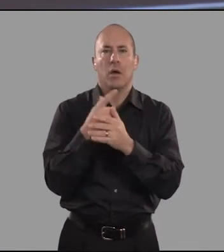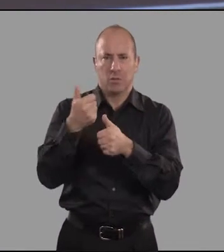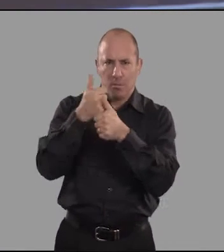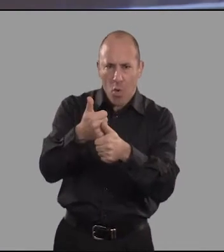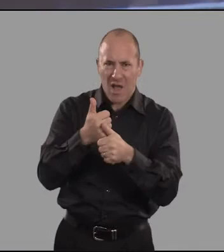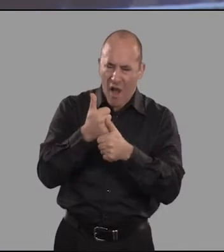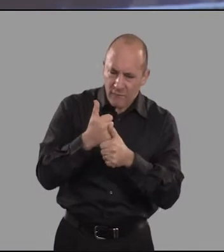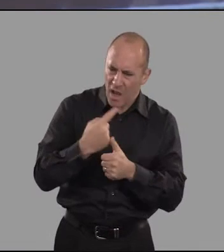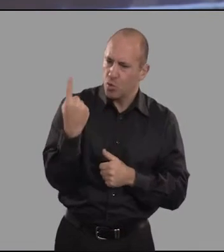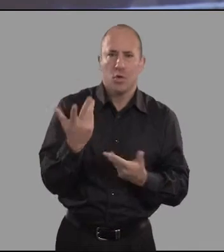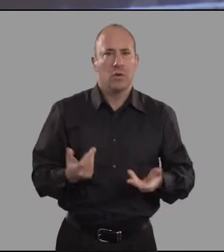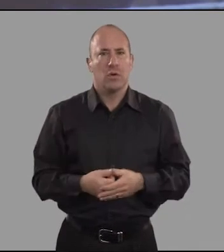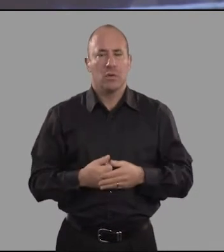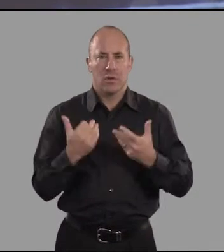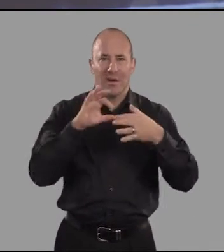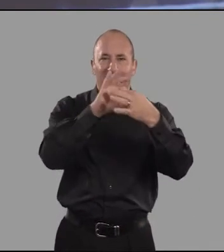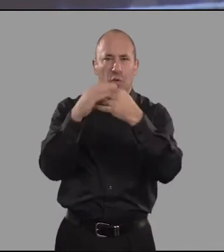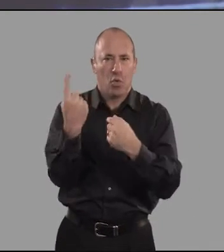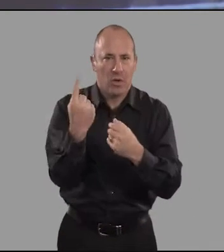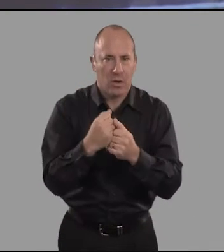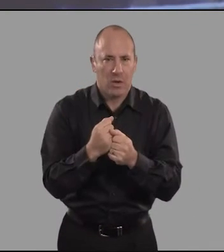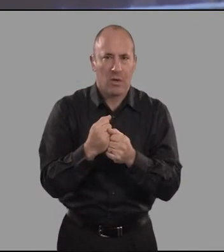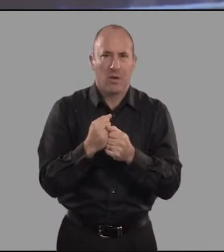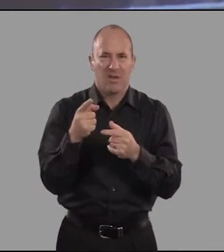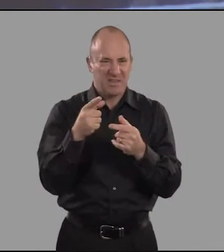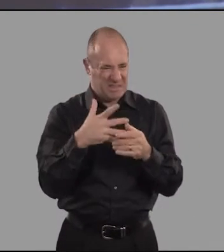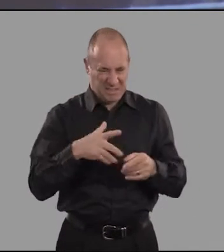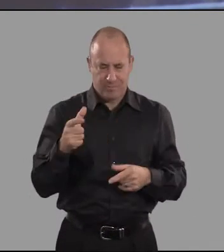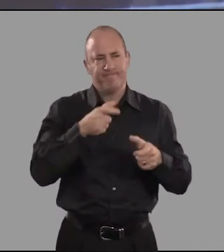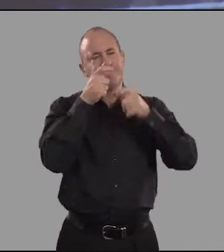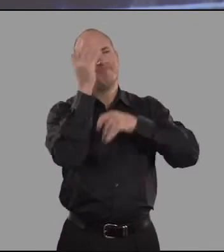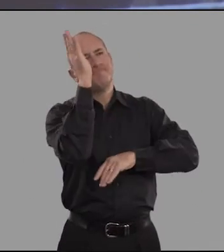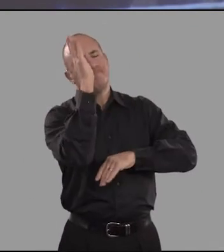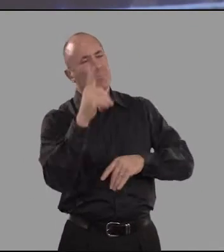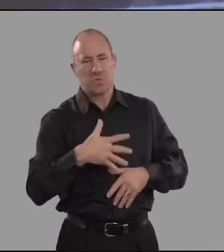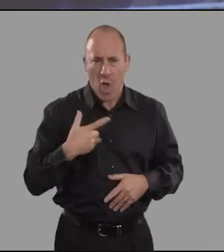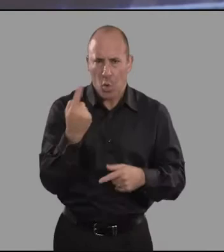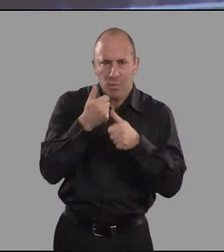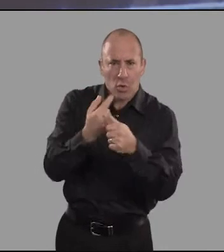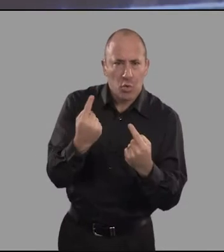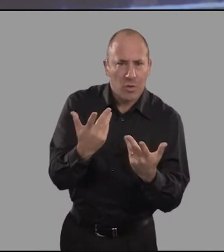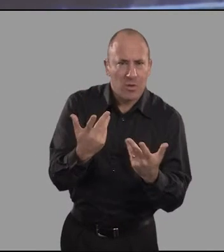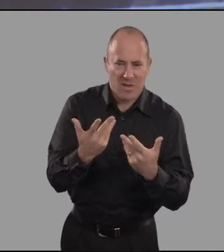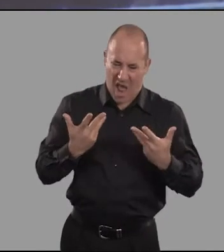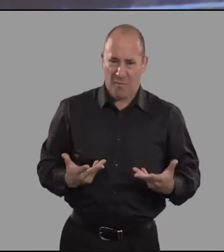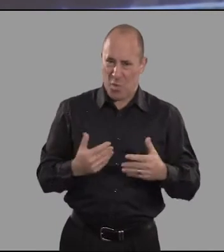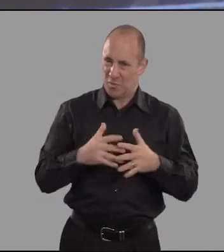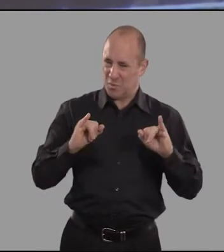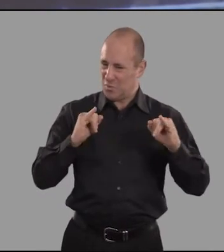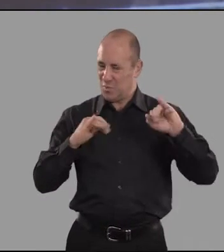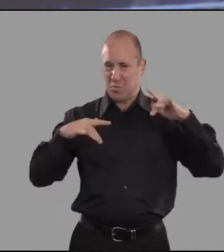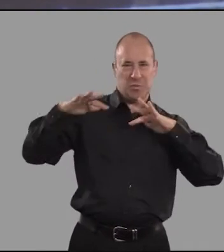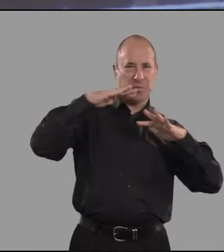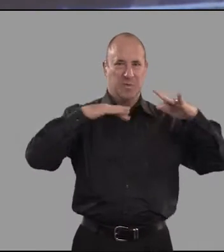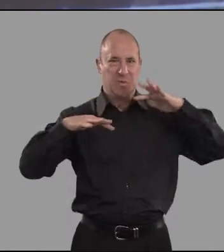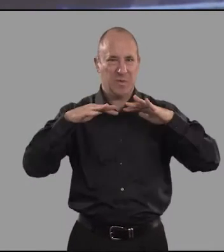support and advice from? Where are your networks? Who stands by you when the system doesn't like what you say? We